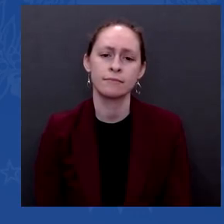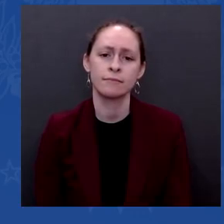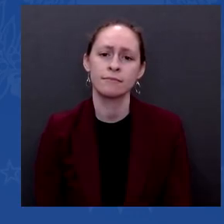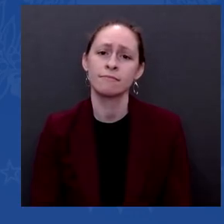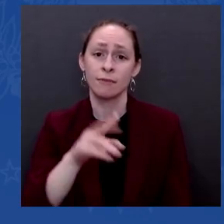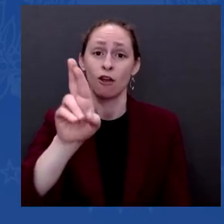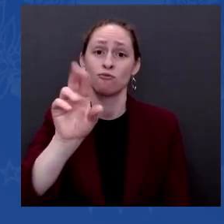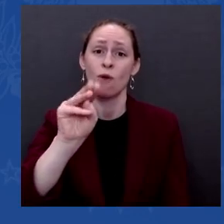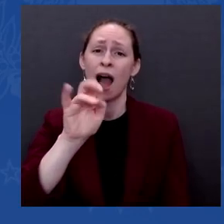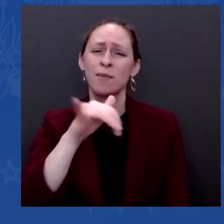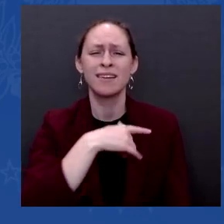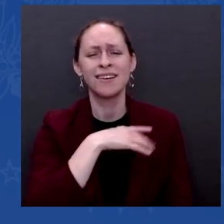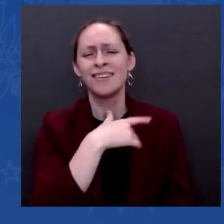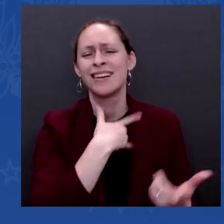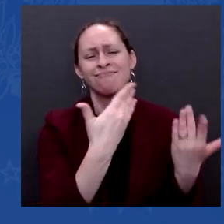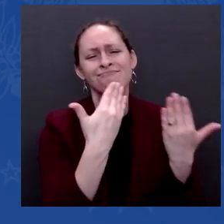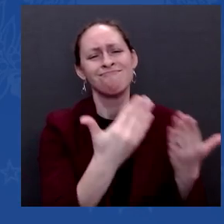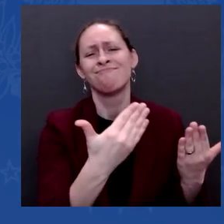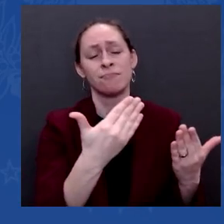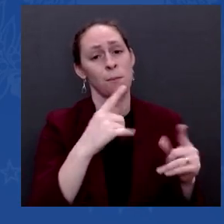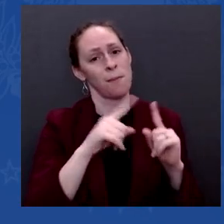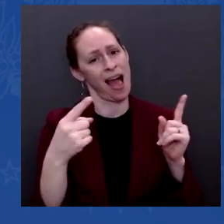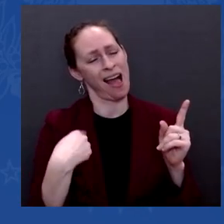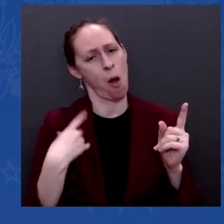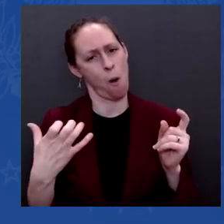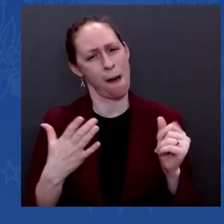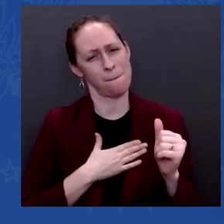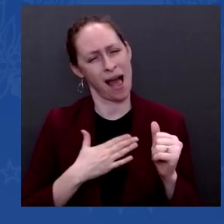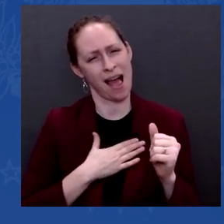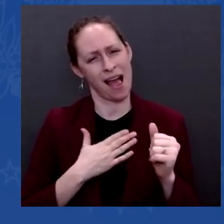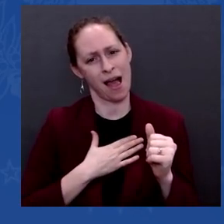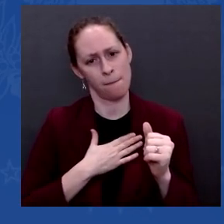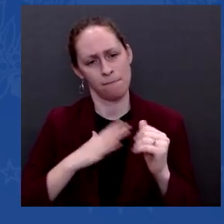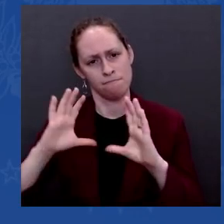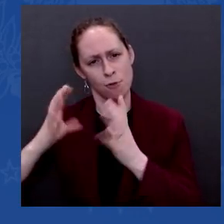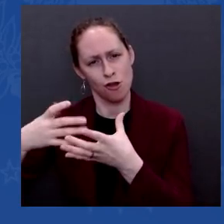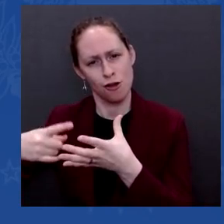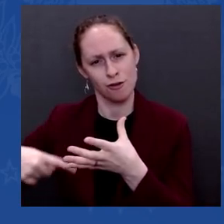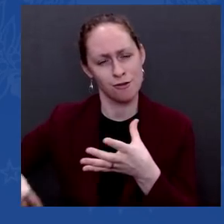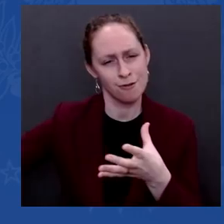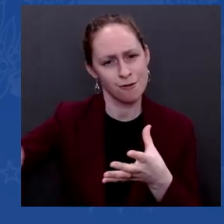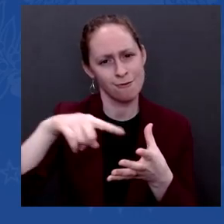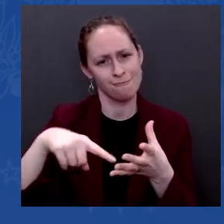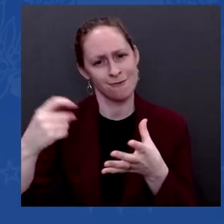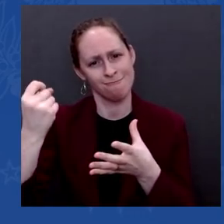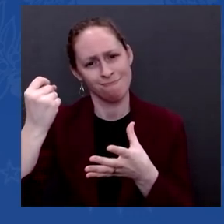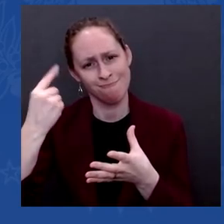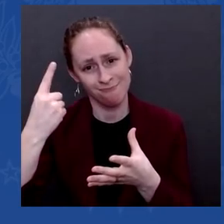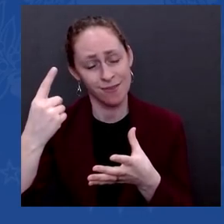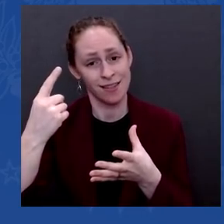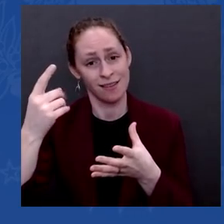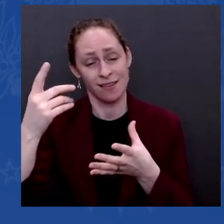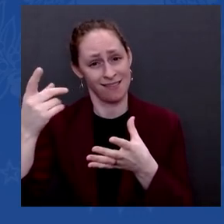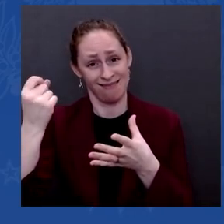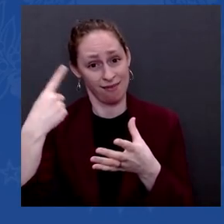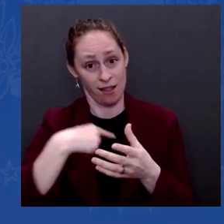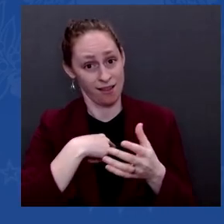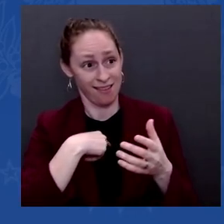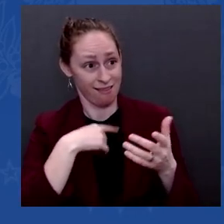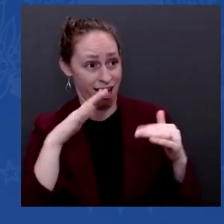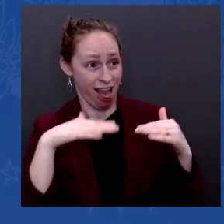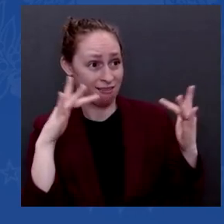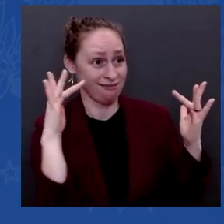And I didn't call many Republicans at all. The fact is that there — I do think that